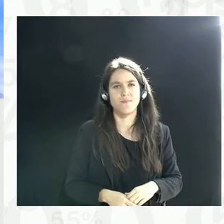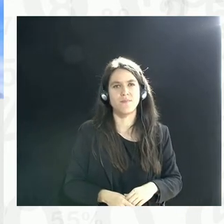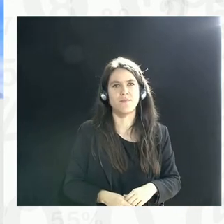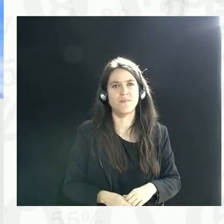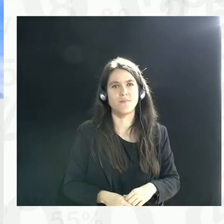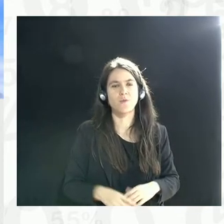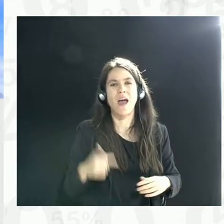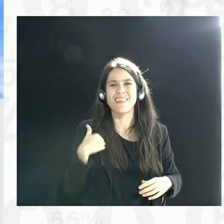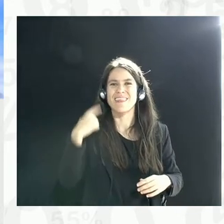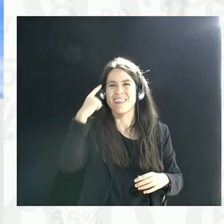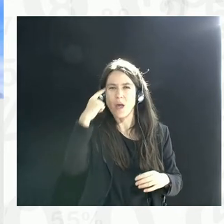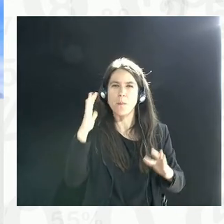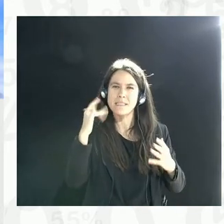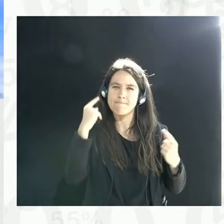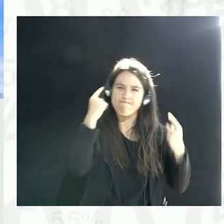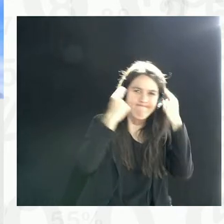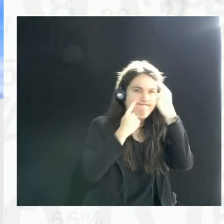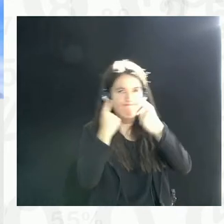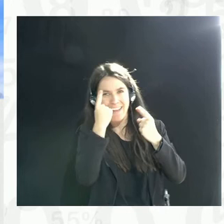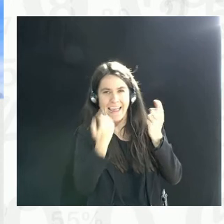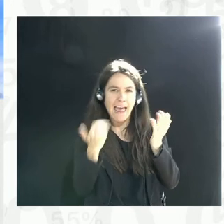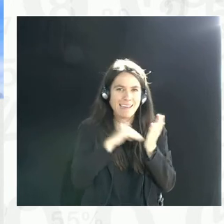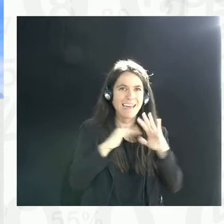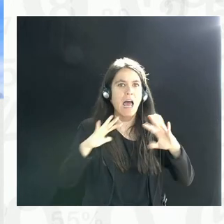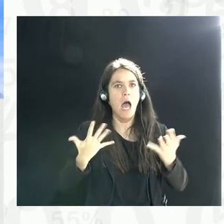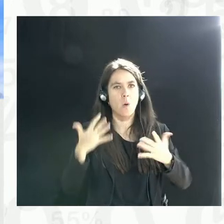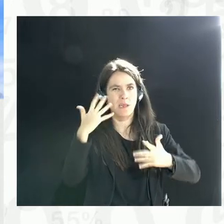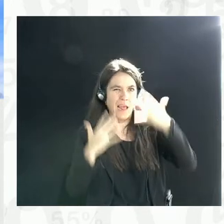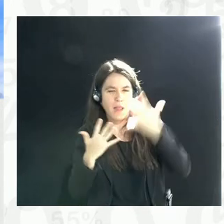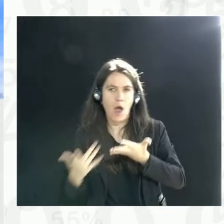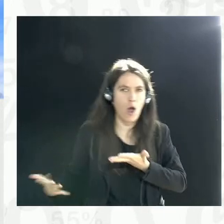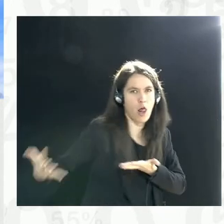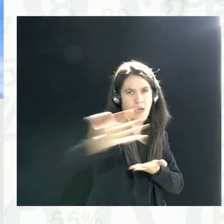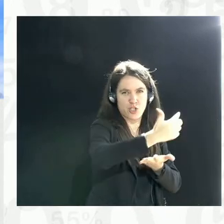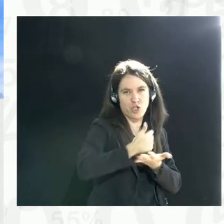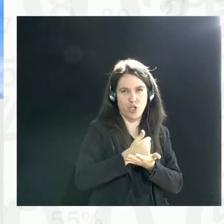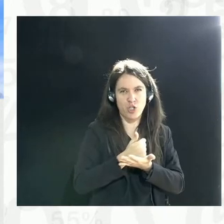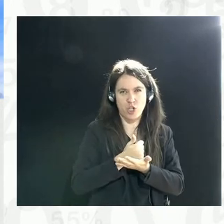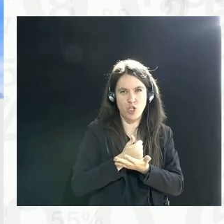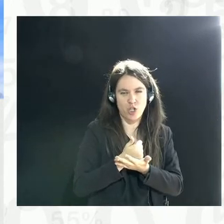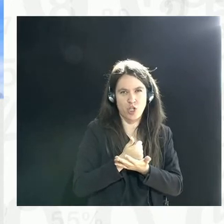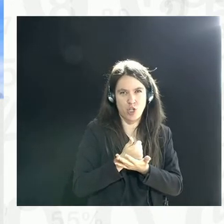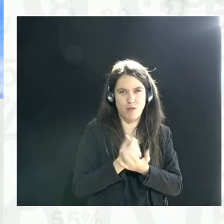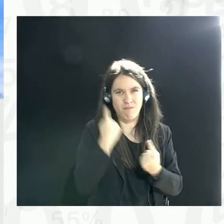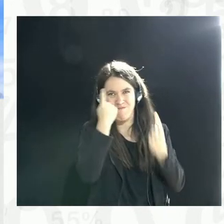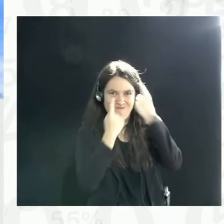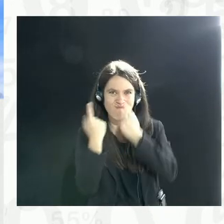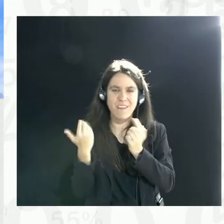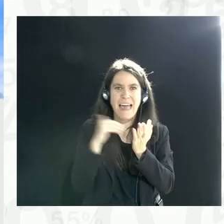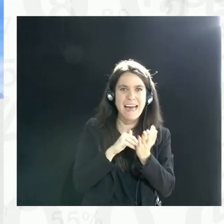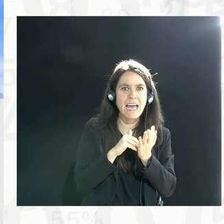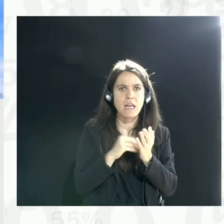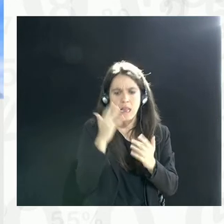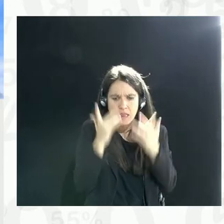for a rethinking of our data collection systems, and I would rethink the centralization of